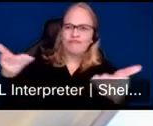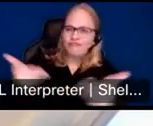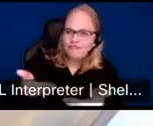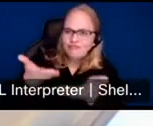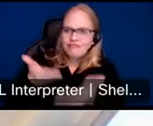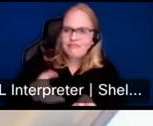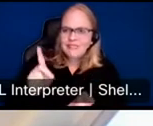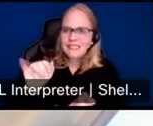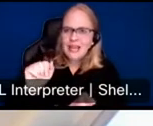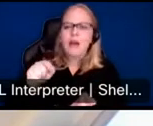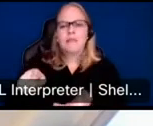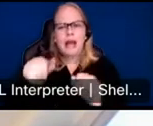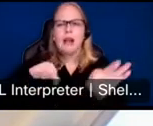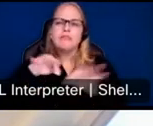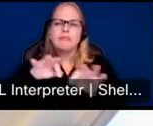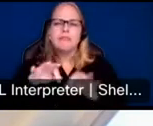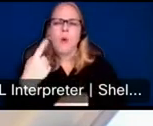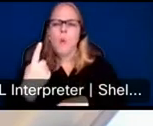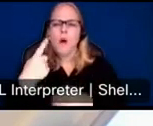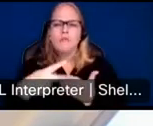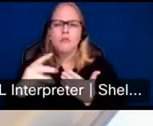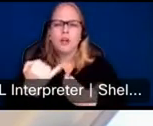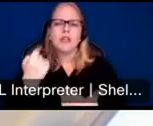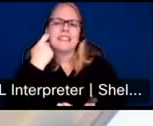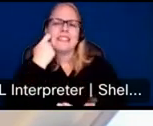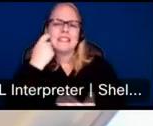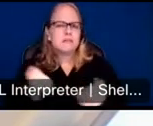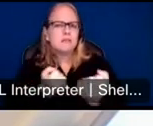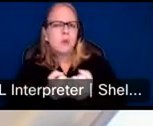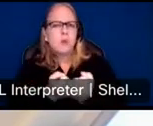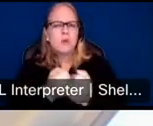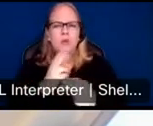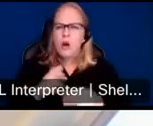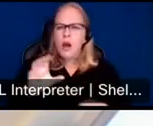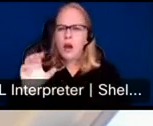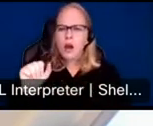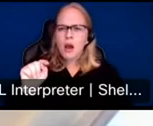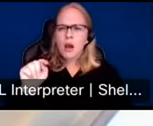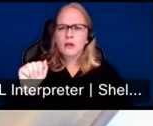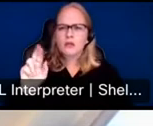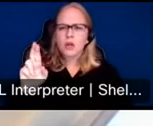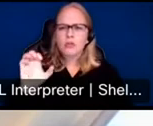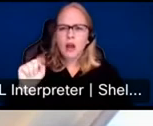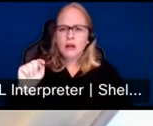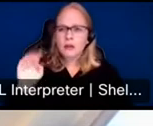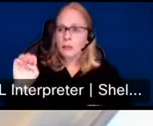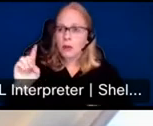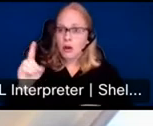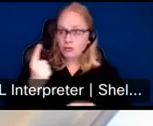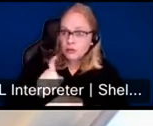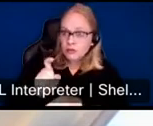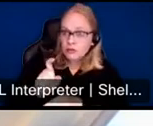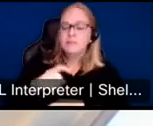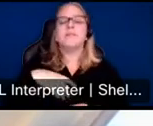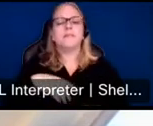supported and underwrote recently called, I think it's called Cataract Fund. I always get it wrong, but I think it's Cataract Bond. And then the other person I want to